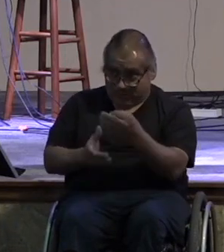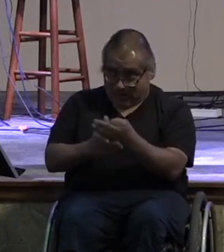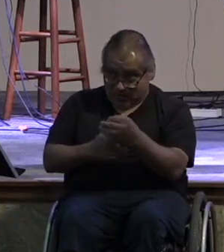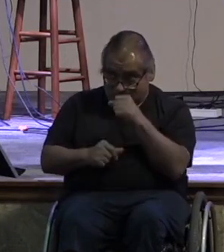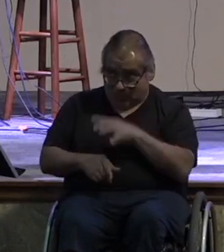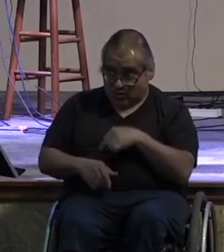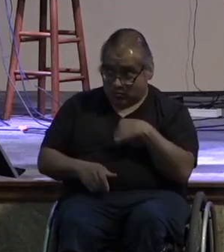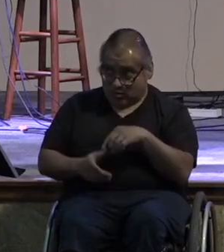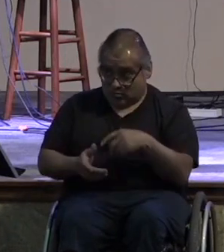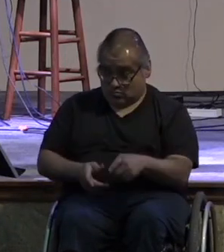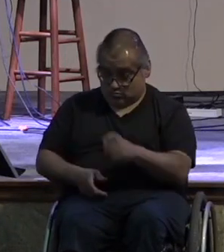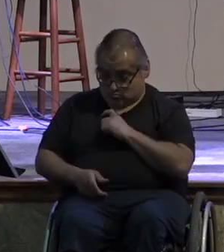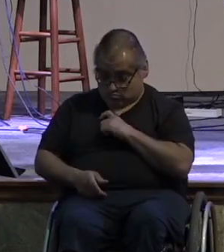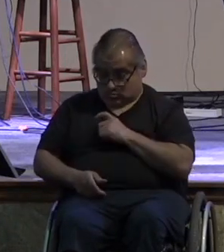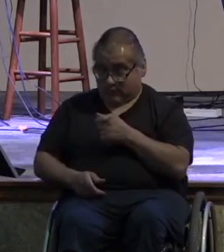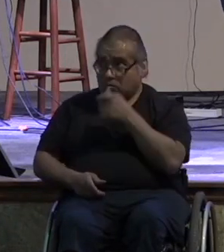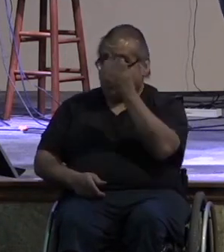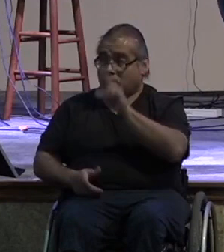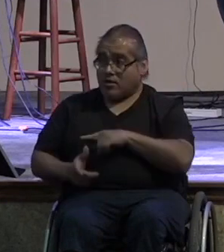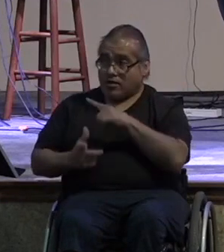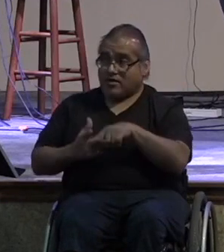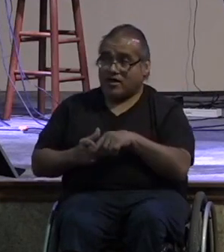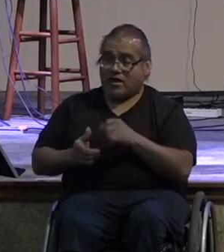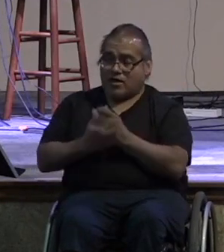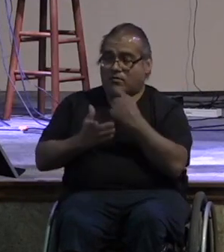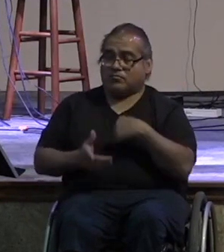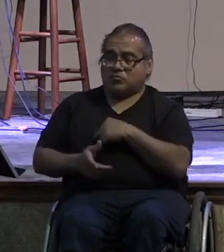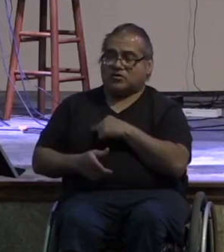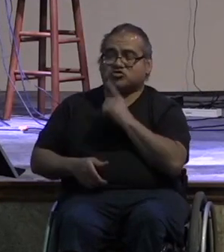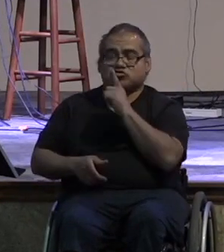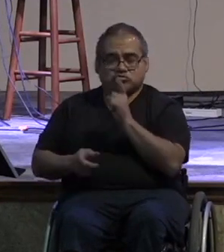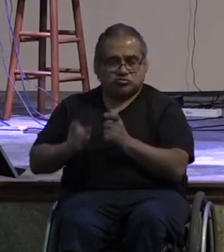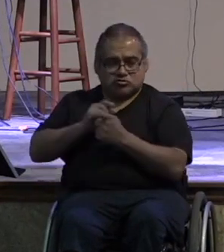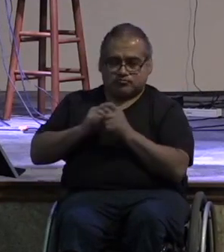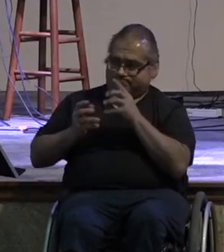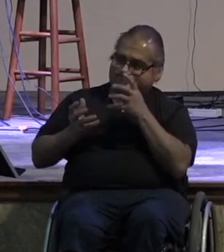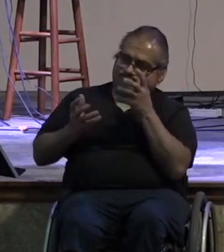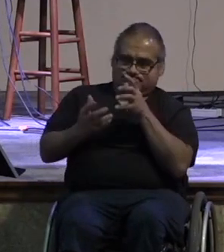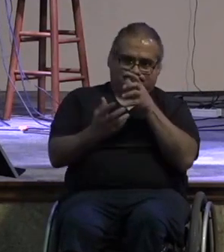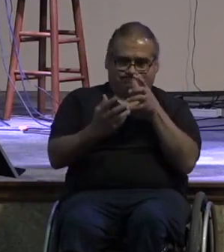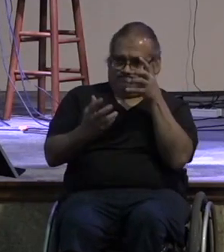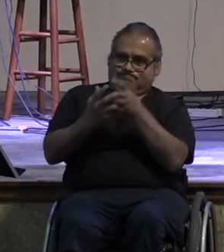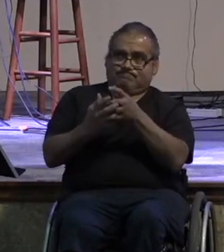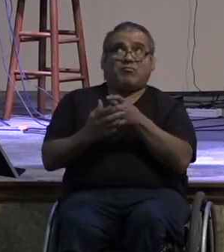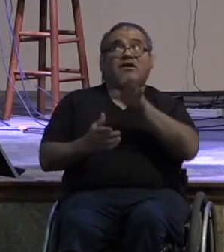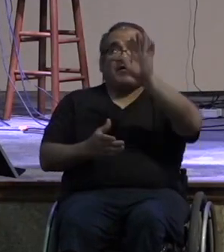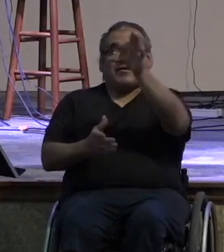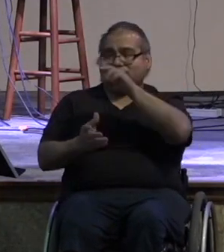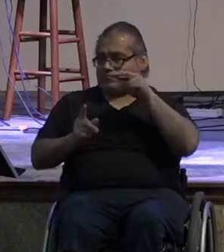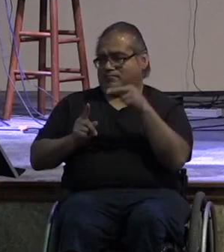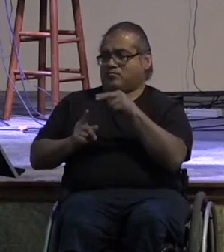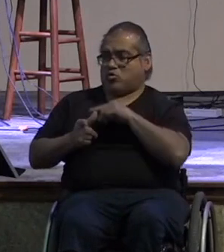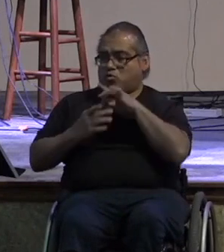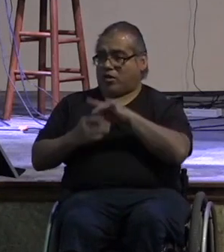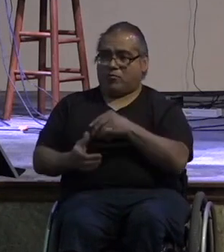that we have been afforded from god then it helps us to reframe giving into the right perspective it helps us understand that when we